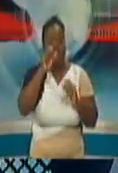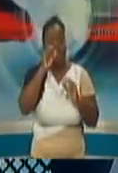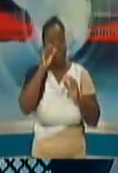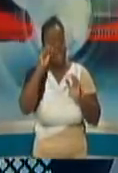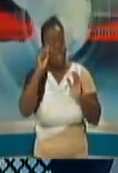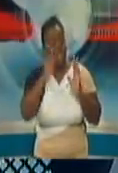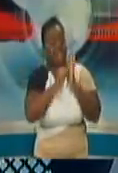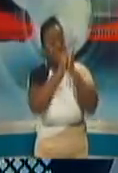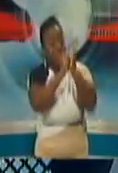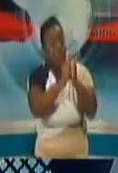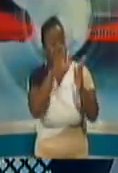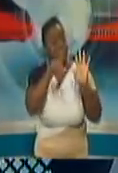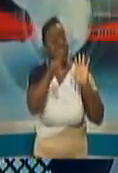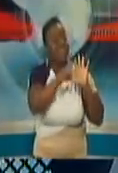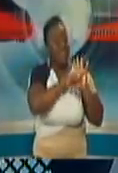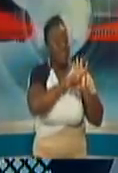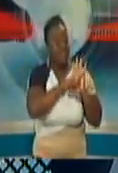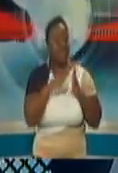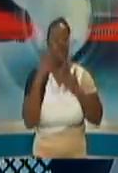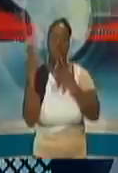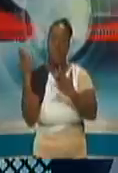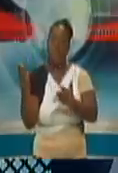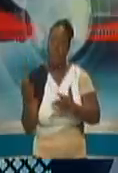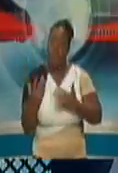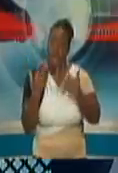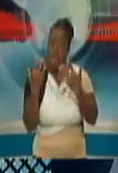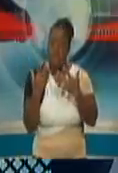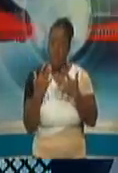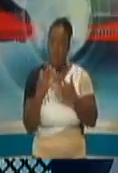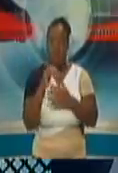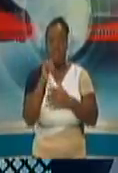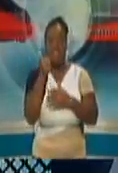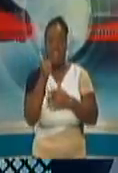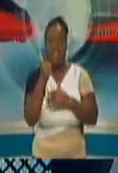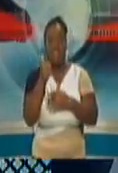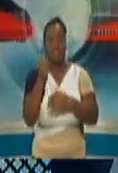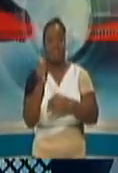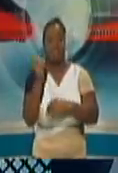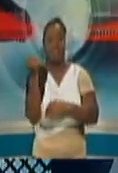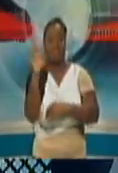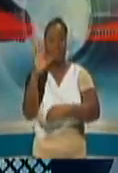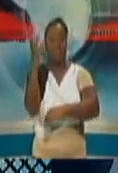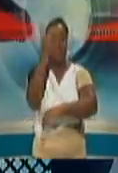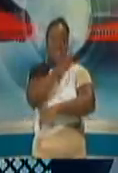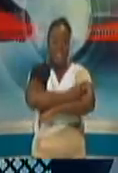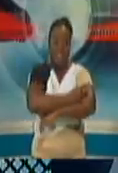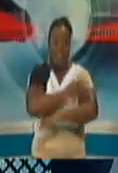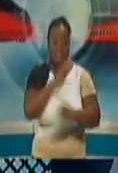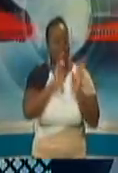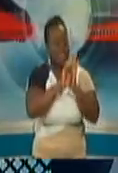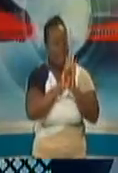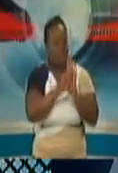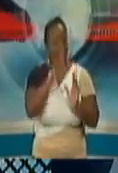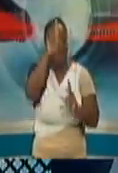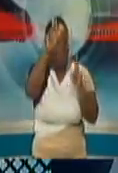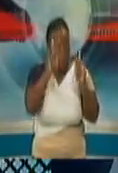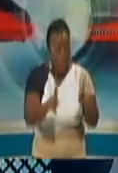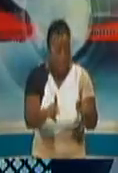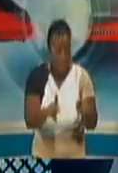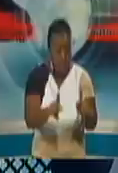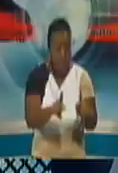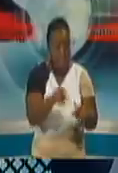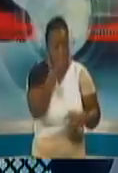seen in Trinidad as well. If you have asymptomatic carriers, there would be, for instance, if there's one person in a household that is asymptomatic